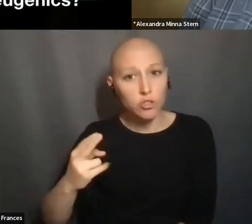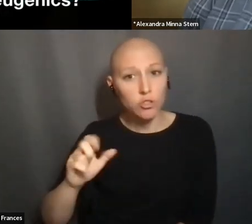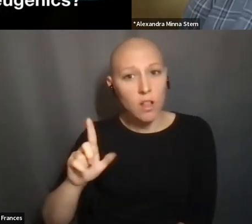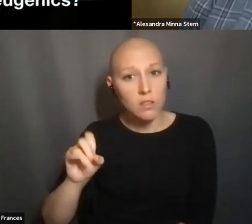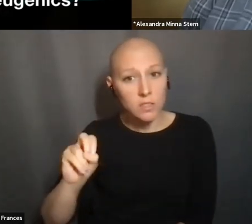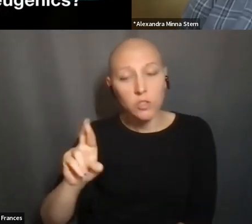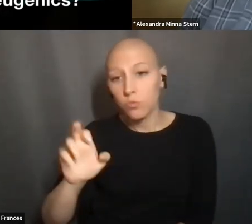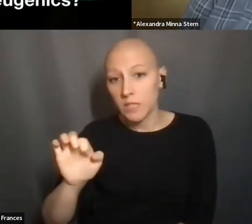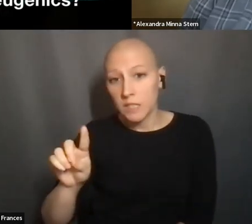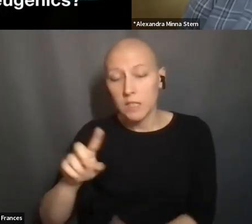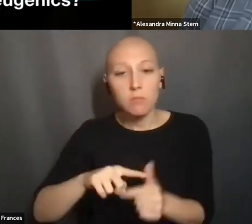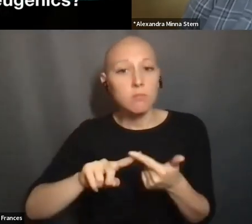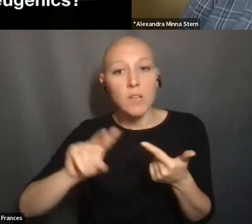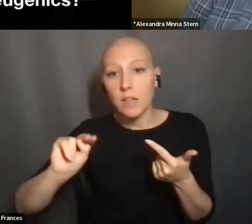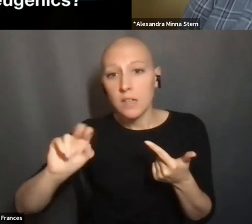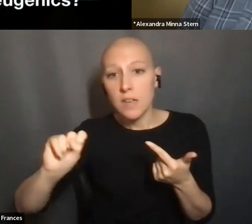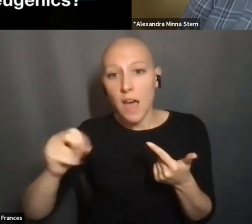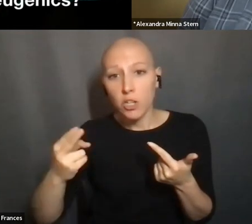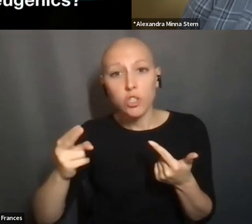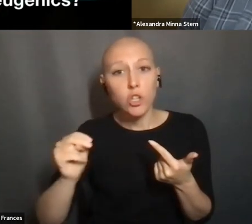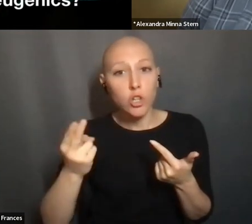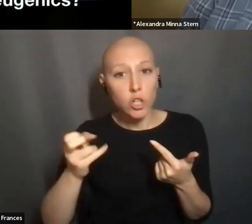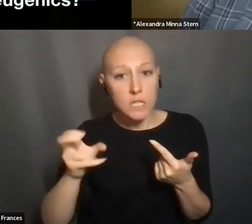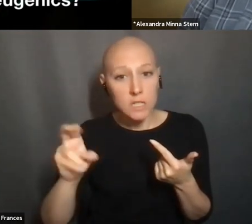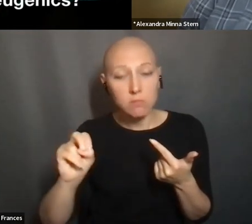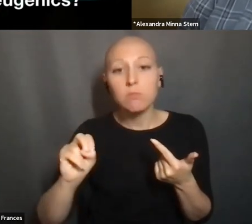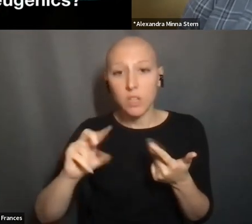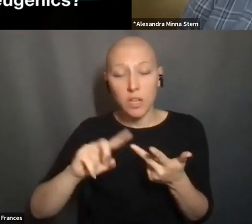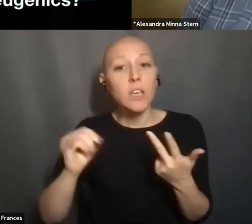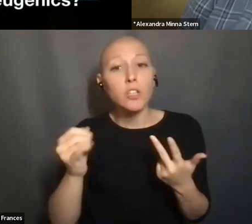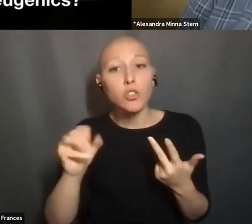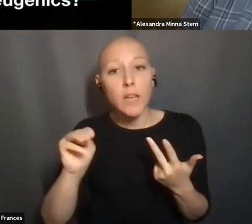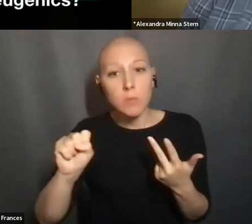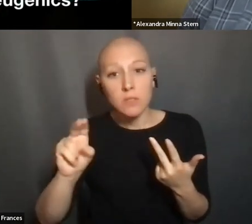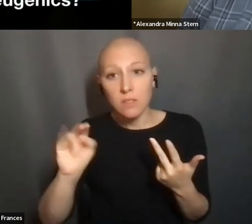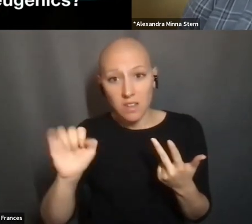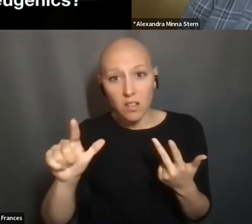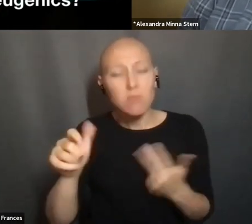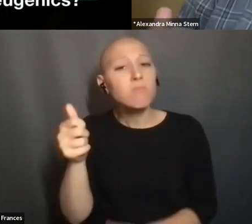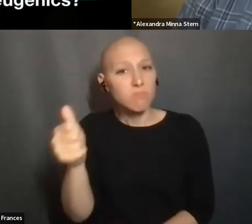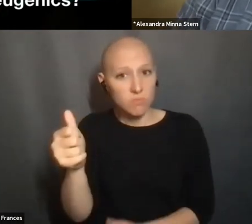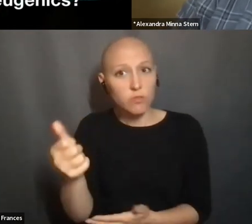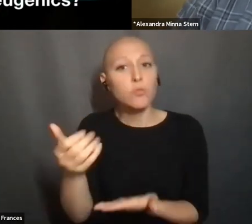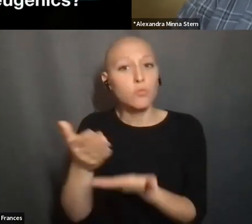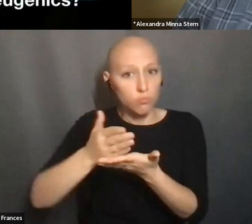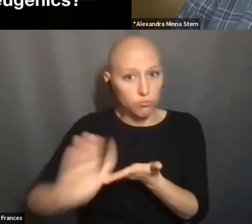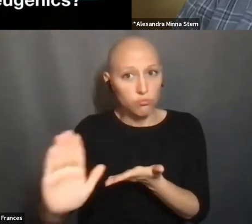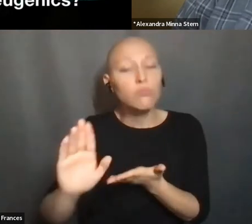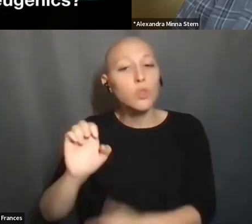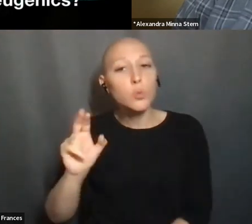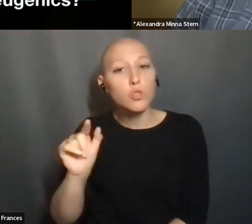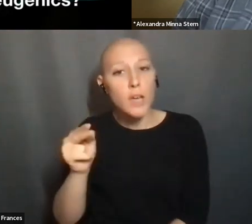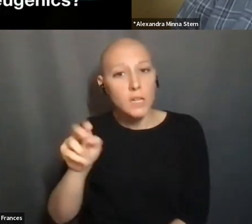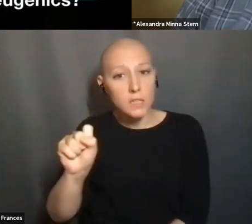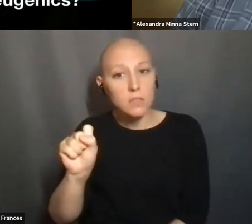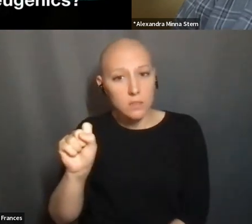HERNDON, EVEN JAMES NEAL, WHO ACTUALLY REJECTED THE EGENICS RECORDS OFFICE RECORDS FOR THE UNIVERSITY OF MICHIGAN